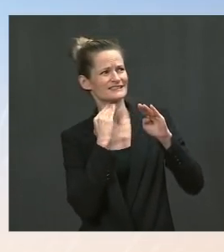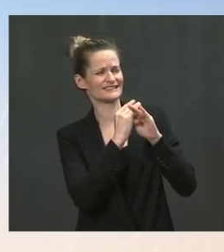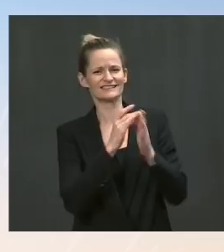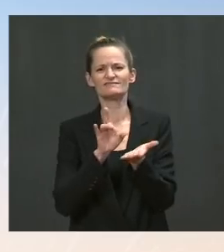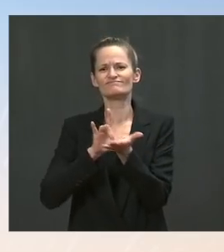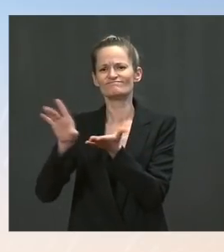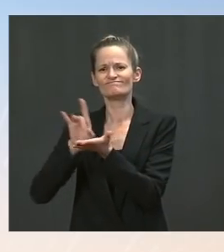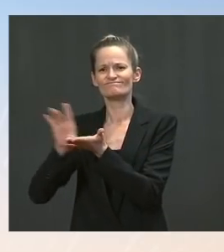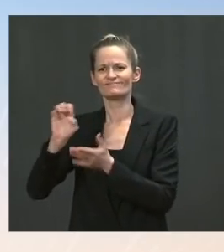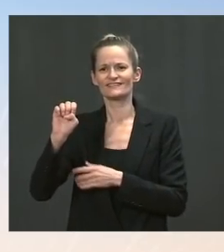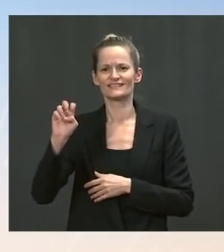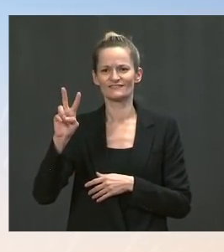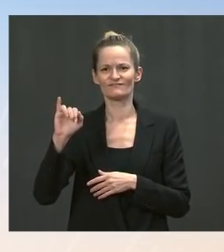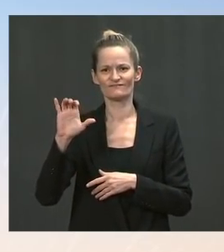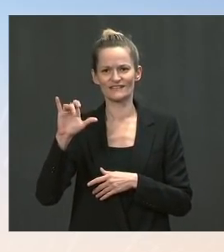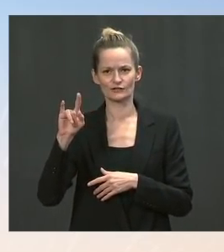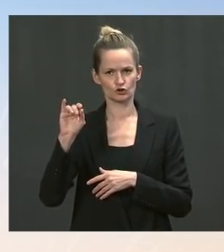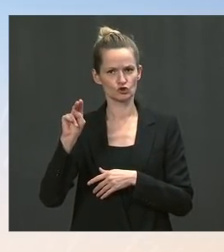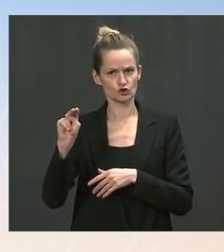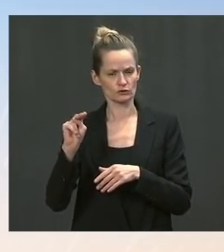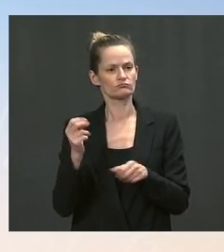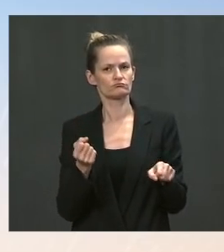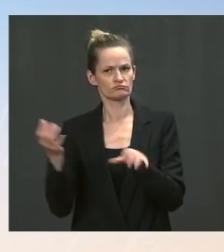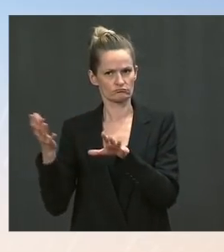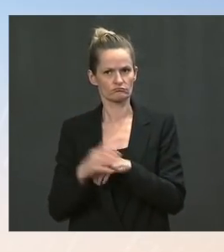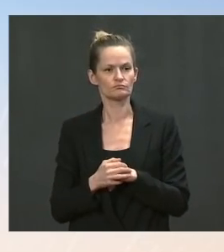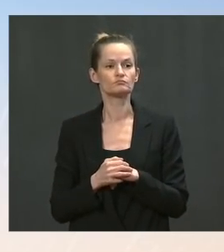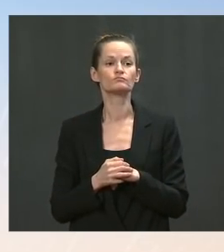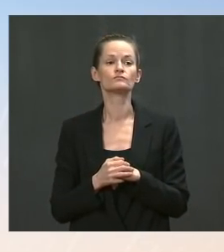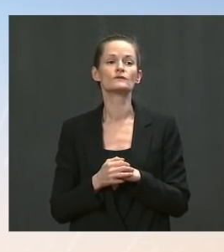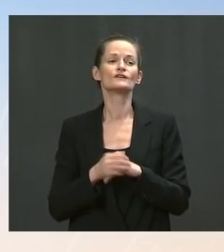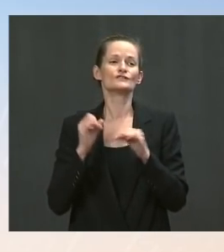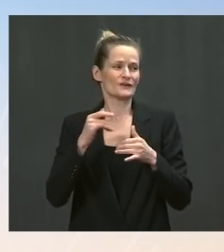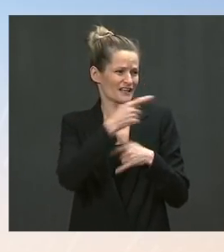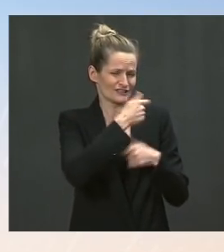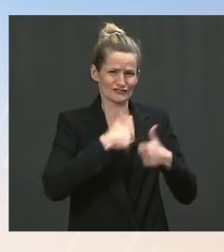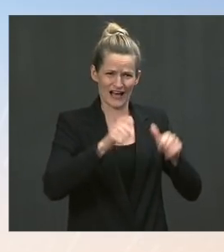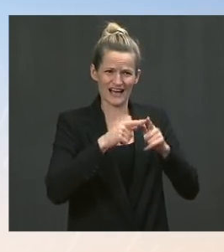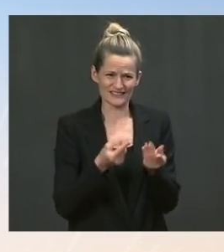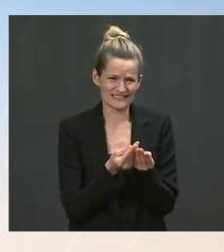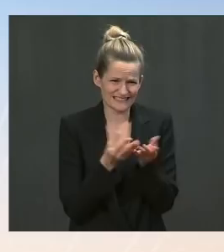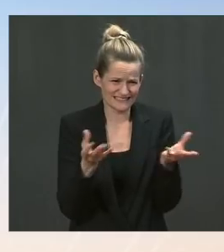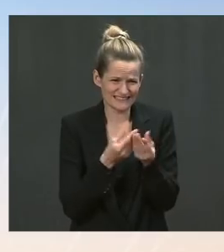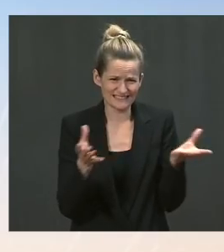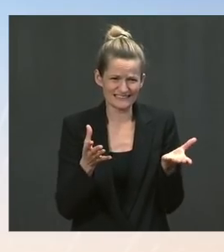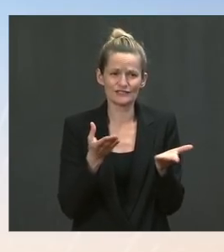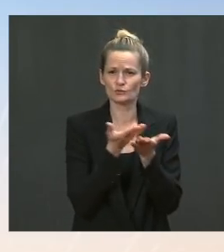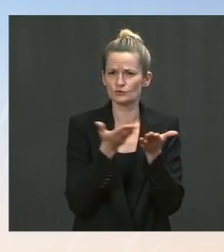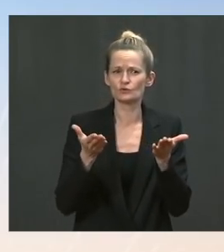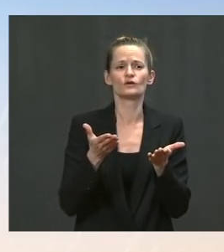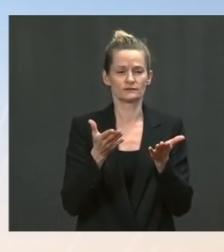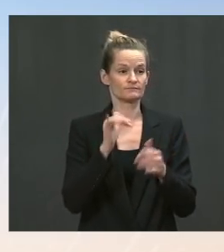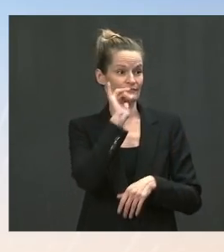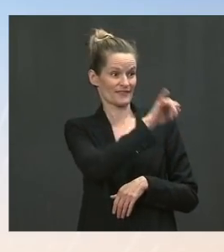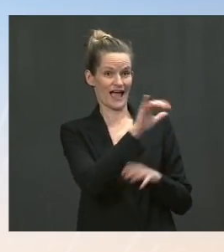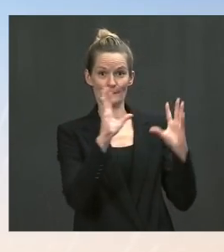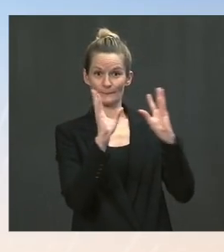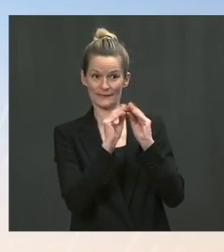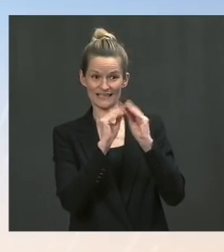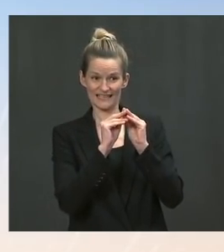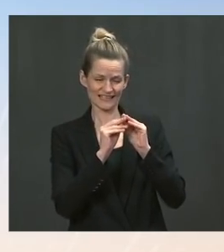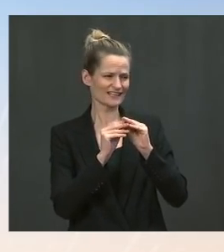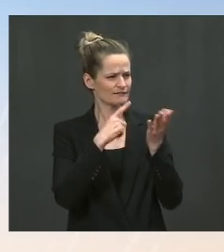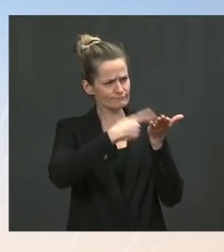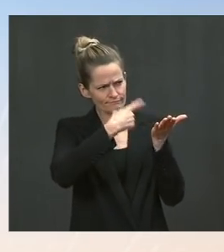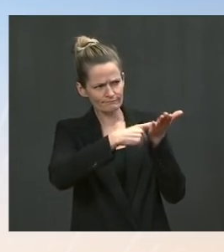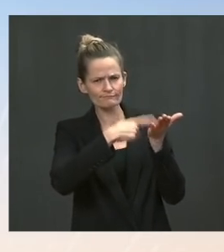effort to get money out in states and localities. Landlords offered ideas on how grantees might speed delivery and increase access to